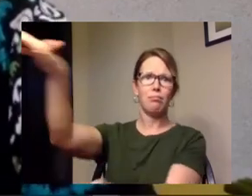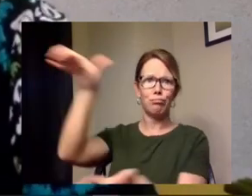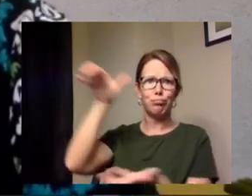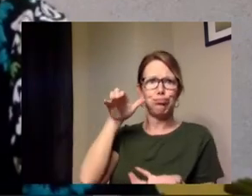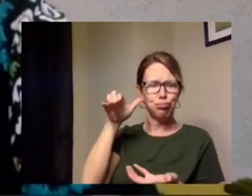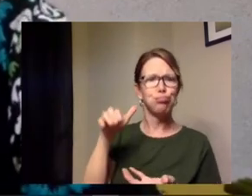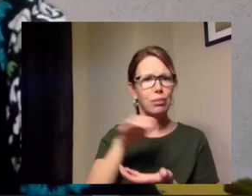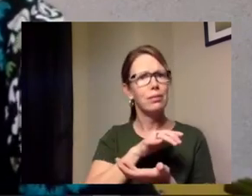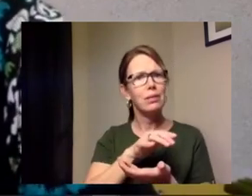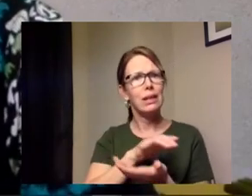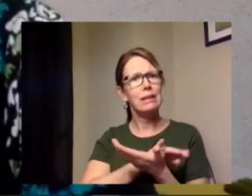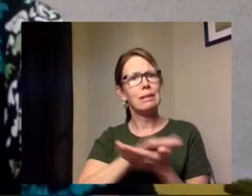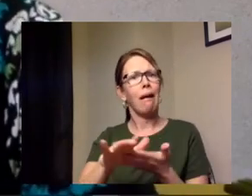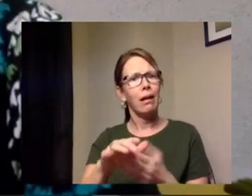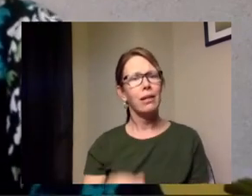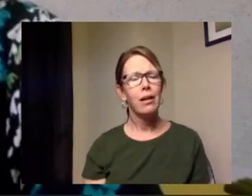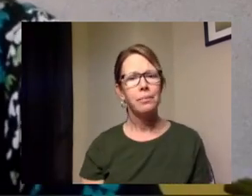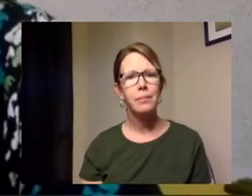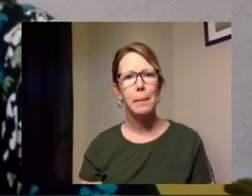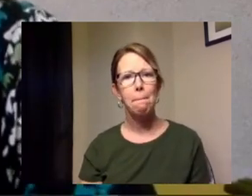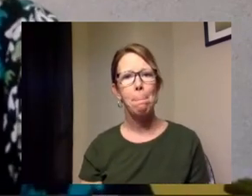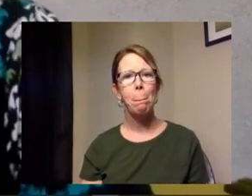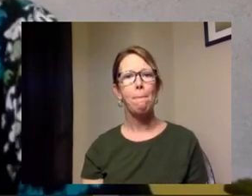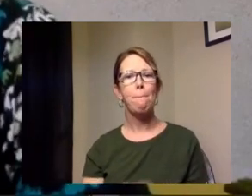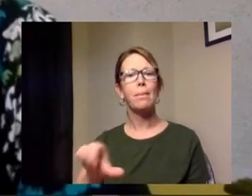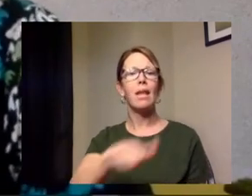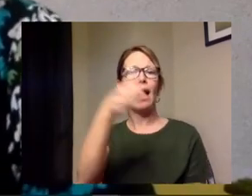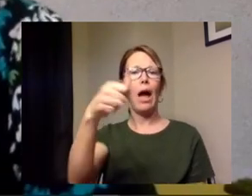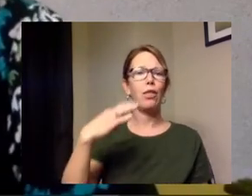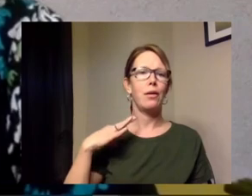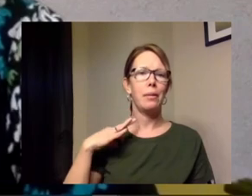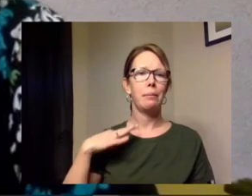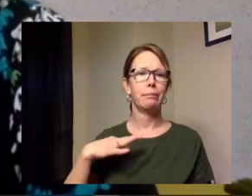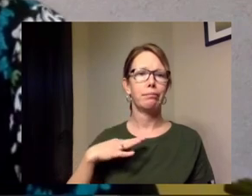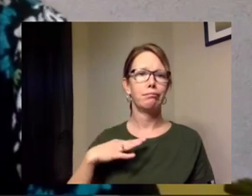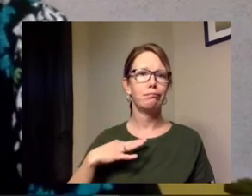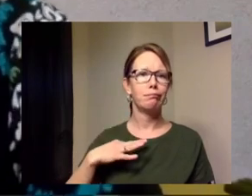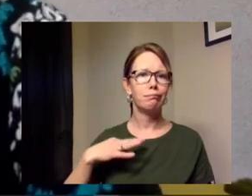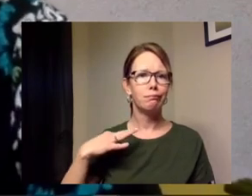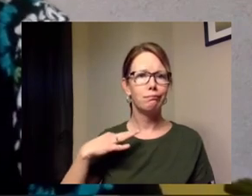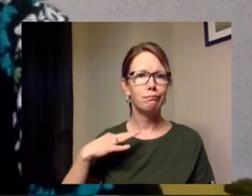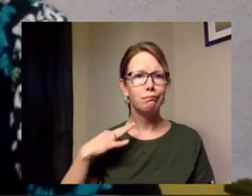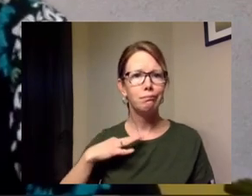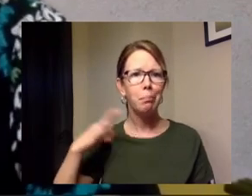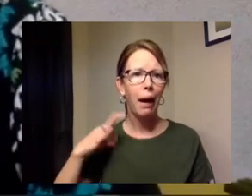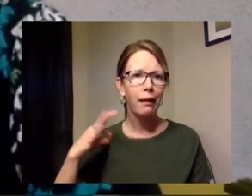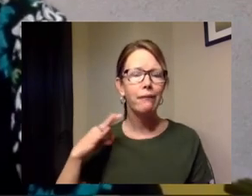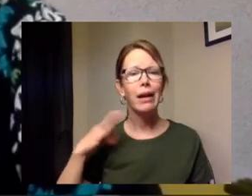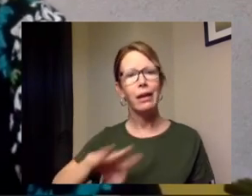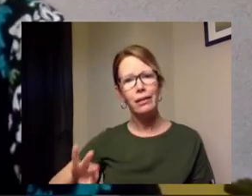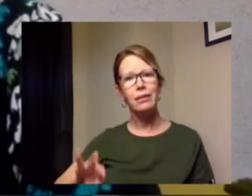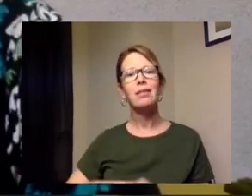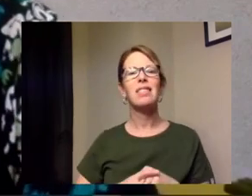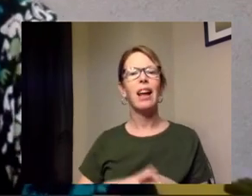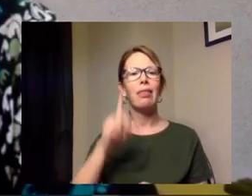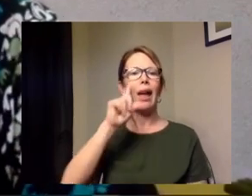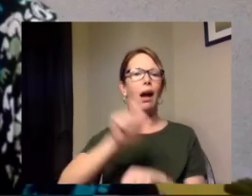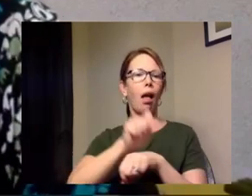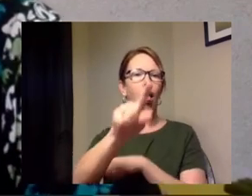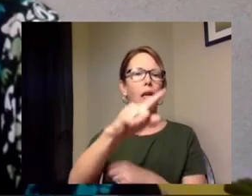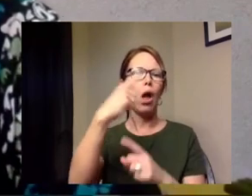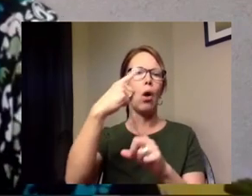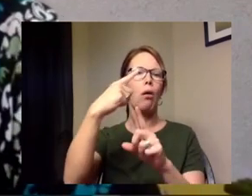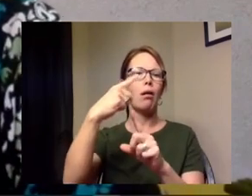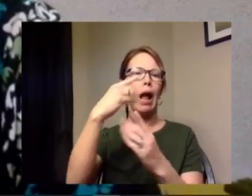another benefit of the porch program is they can send you a list every month of what